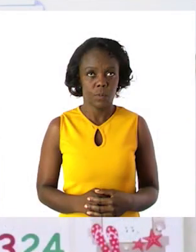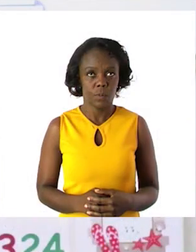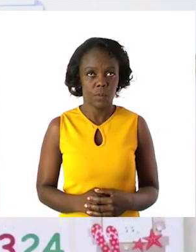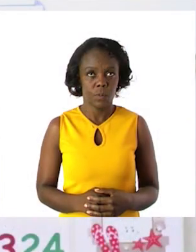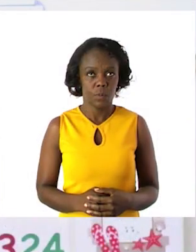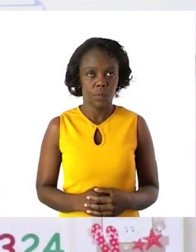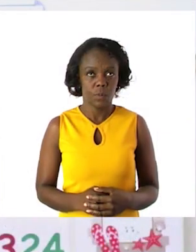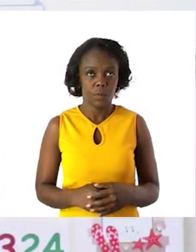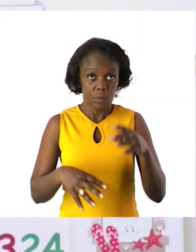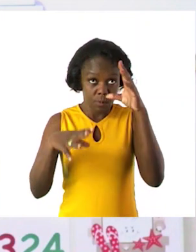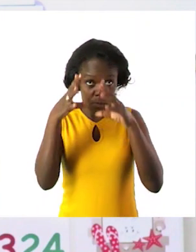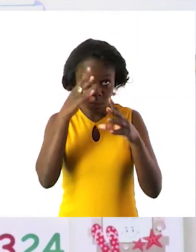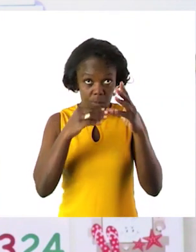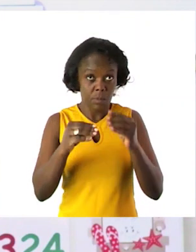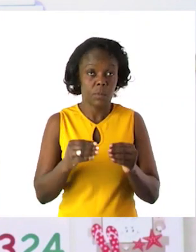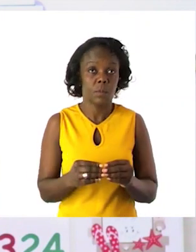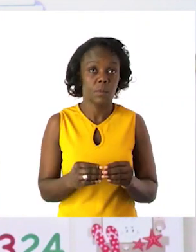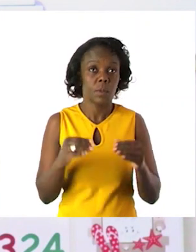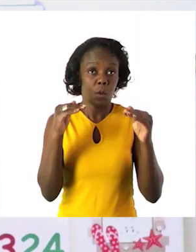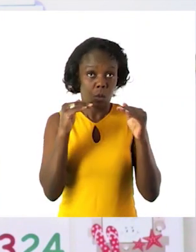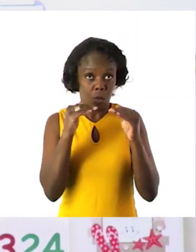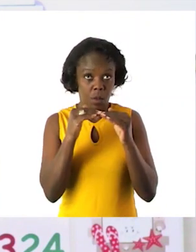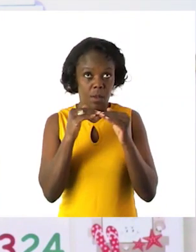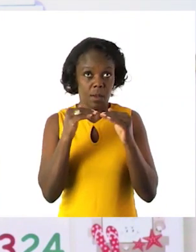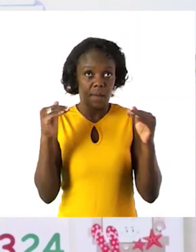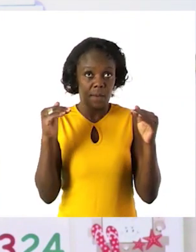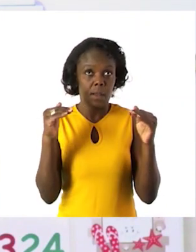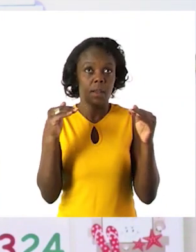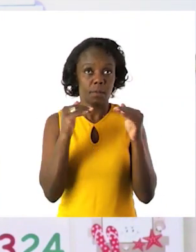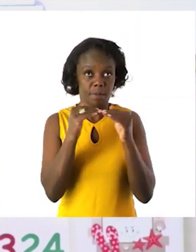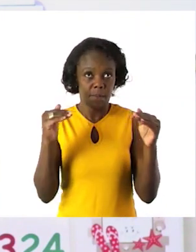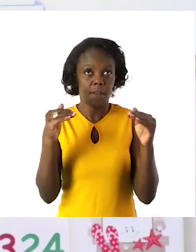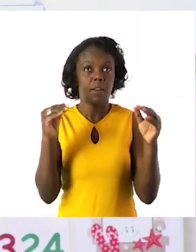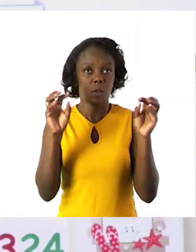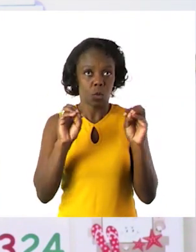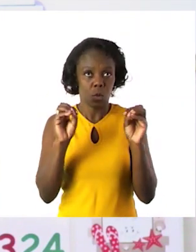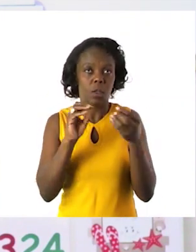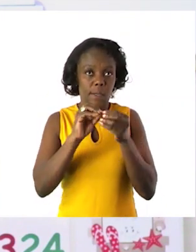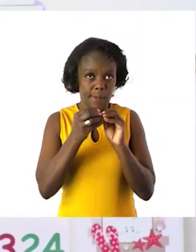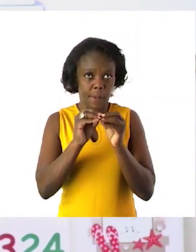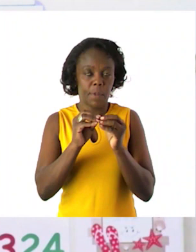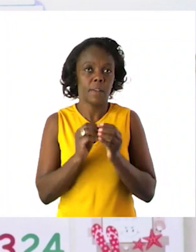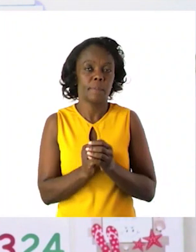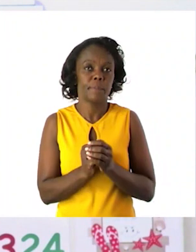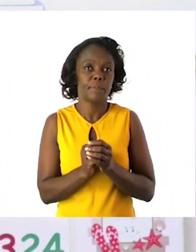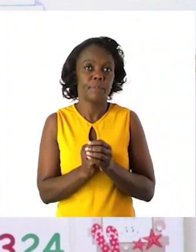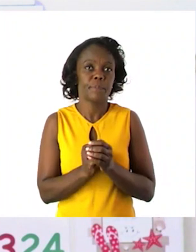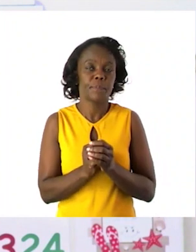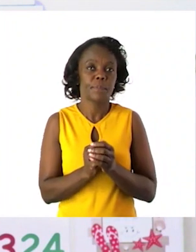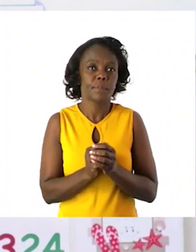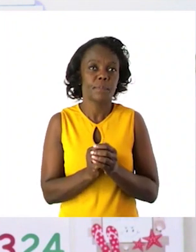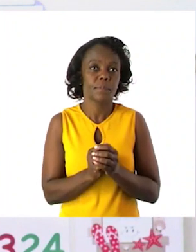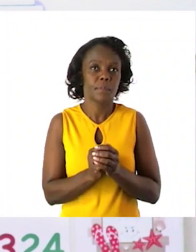We are going to learn about the even and the odd numbers. I'm sure you still remember what is an odd number and what is an even number.